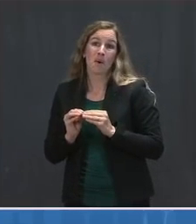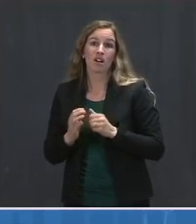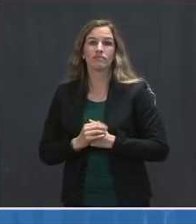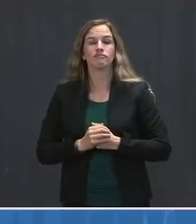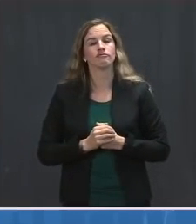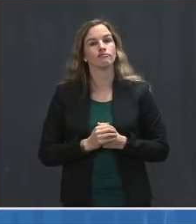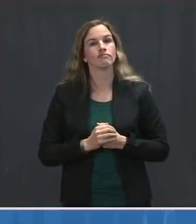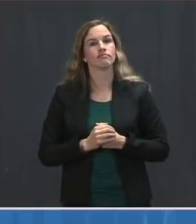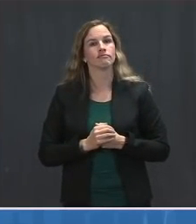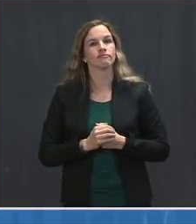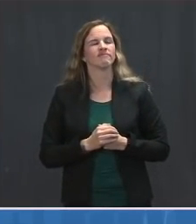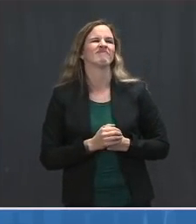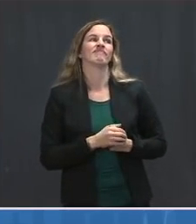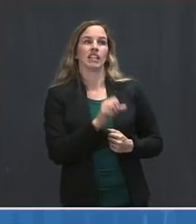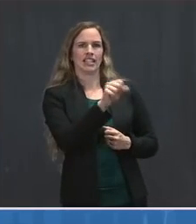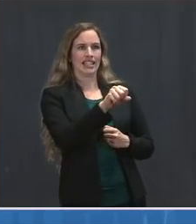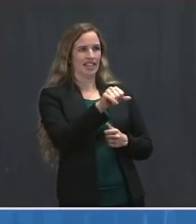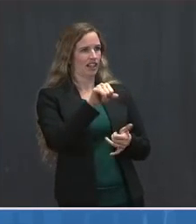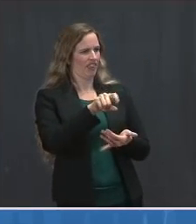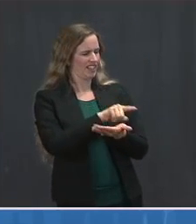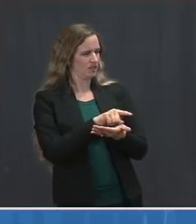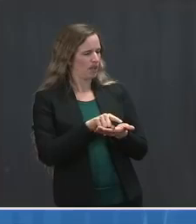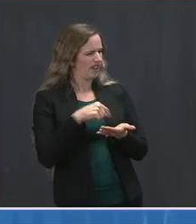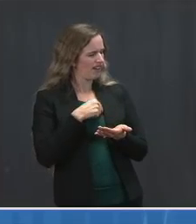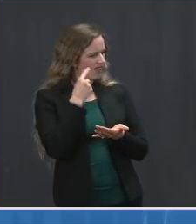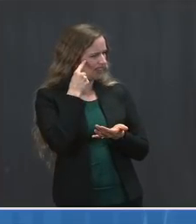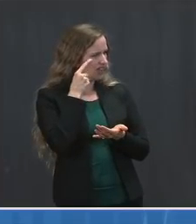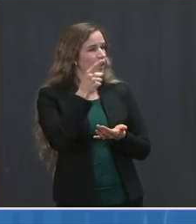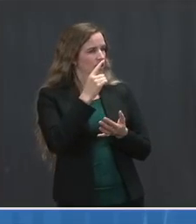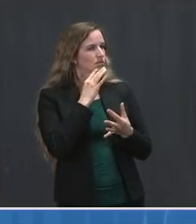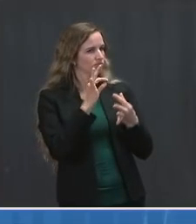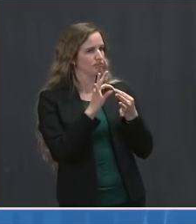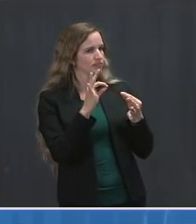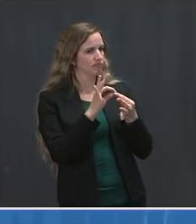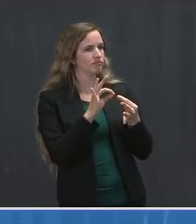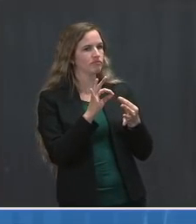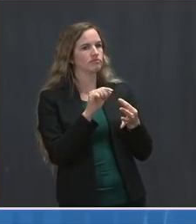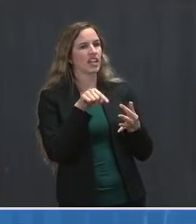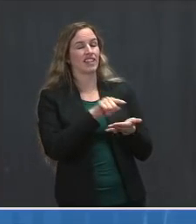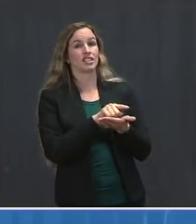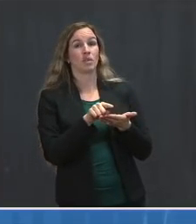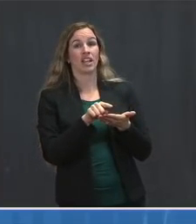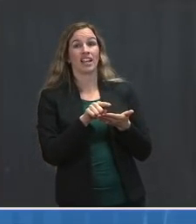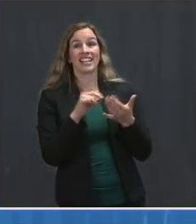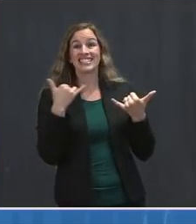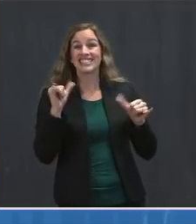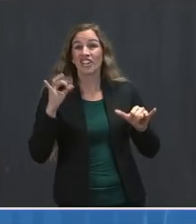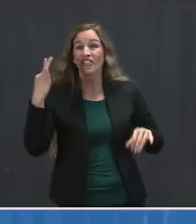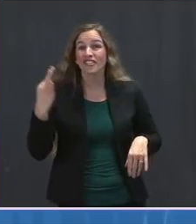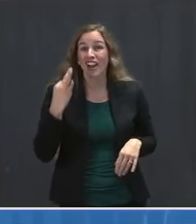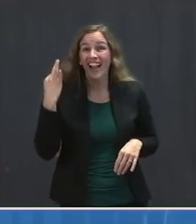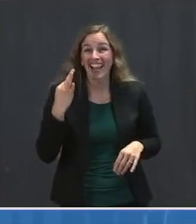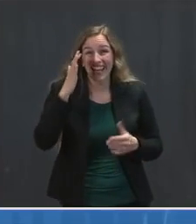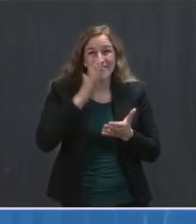think that's, that was this week, I think you're referring to as well. Not last week. Still Friday, believe it or not.